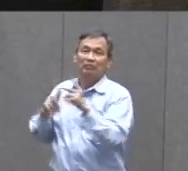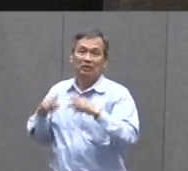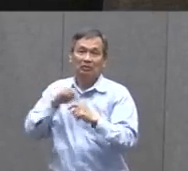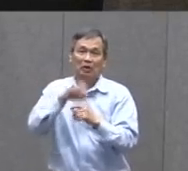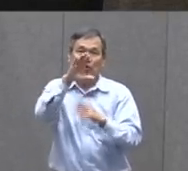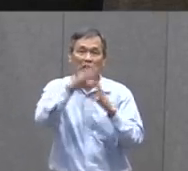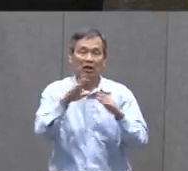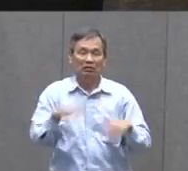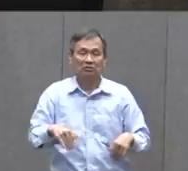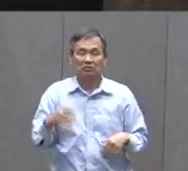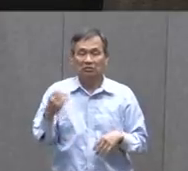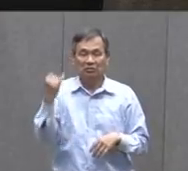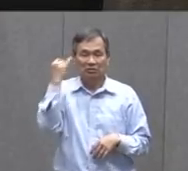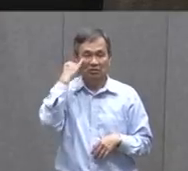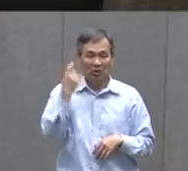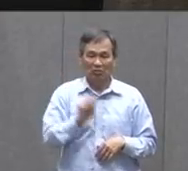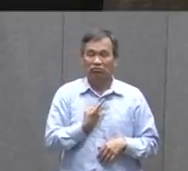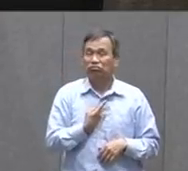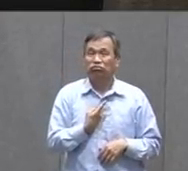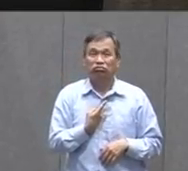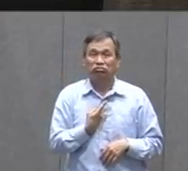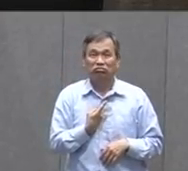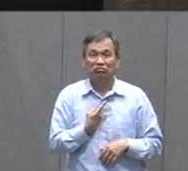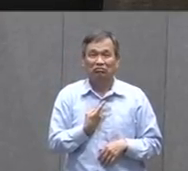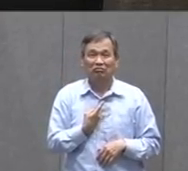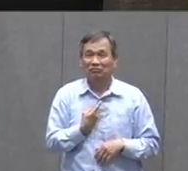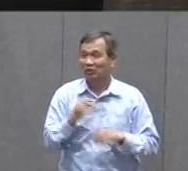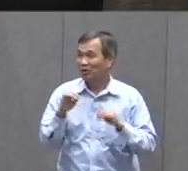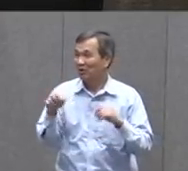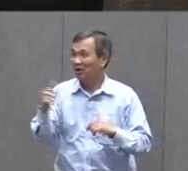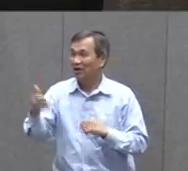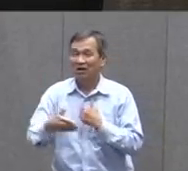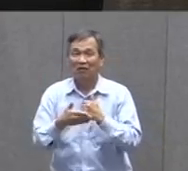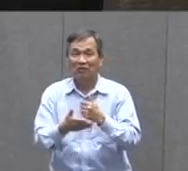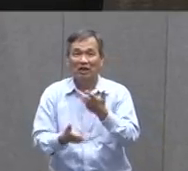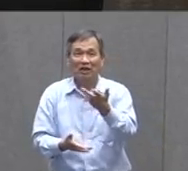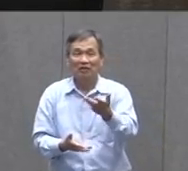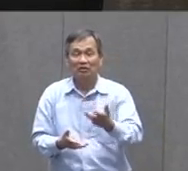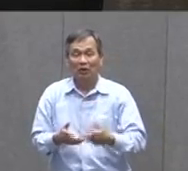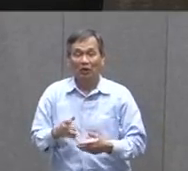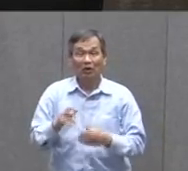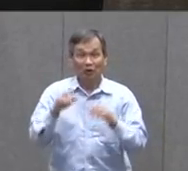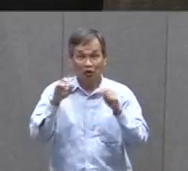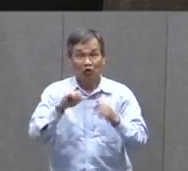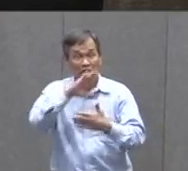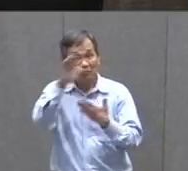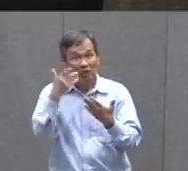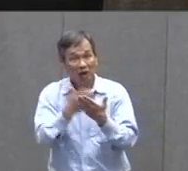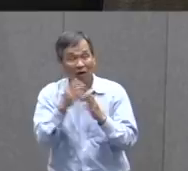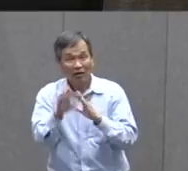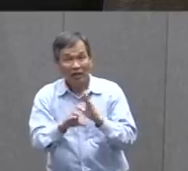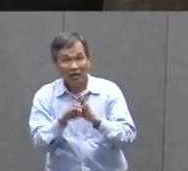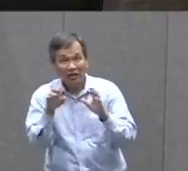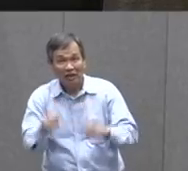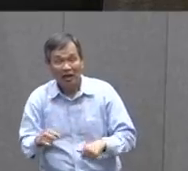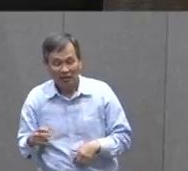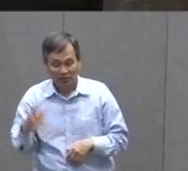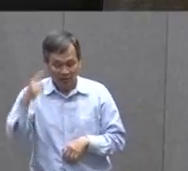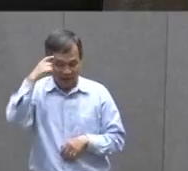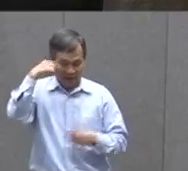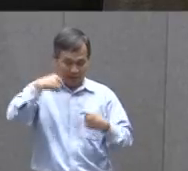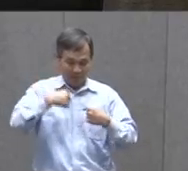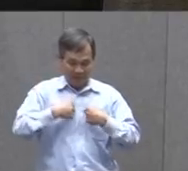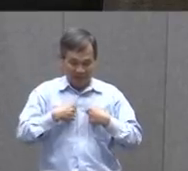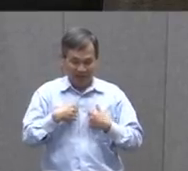You're The Only One That's Going To Do This Play Well Then You're Going To Be All Of The Characters So Think About That When You're Writing The